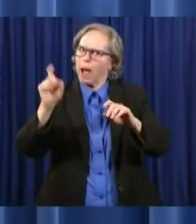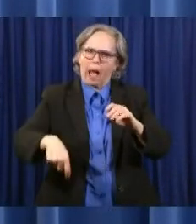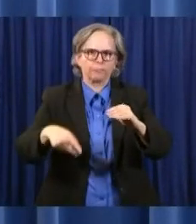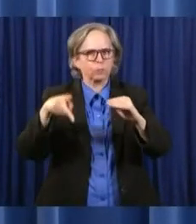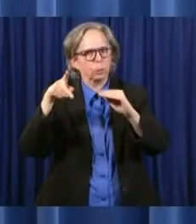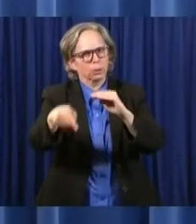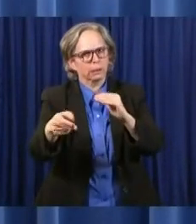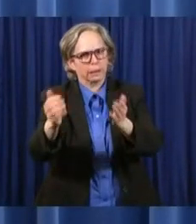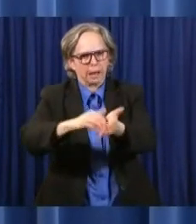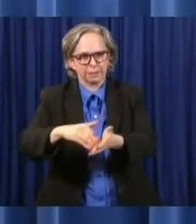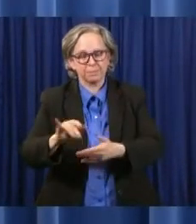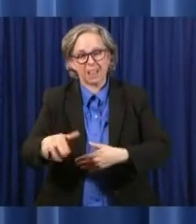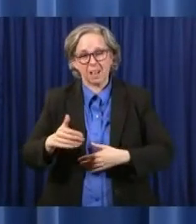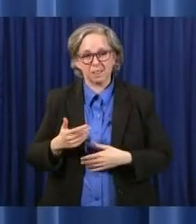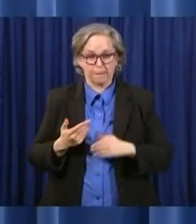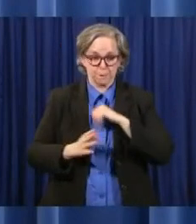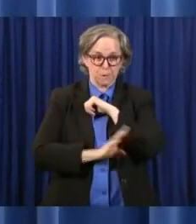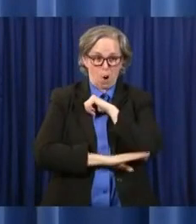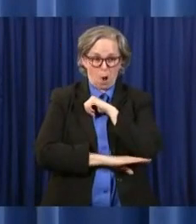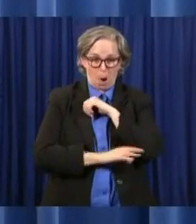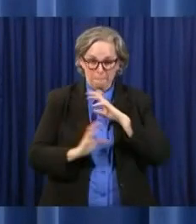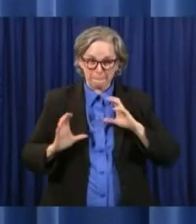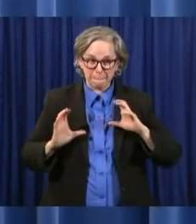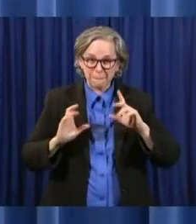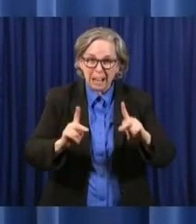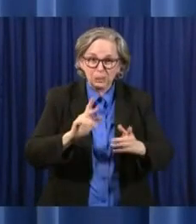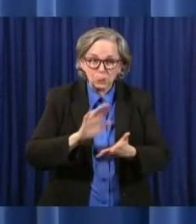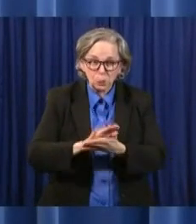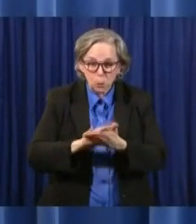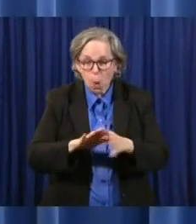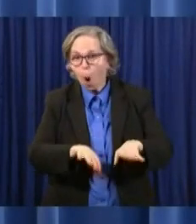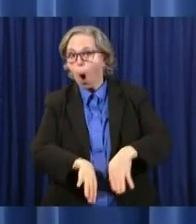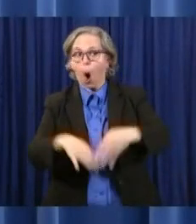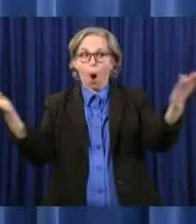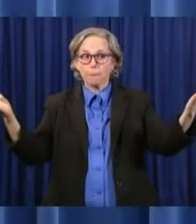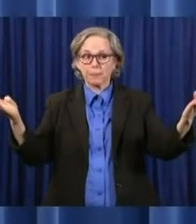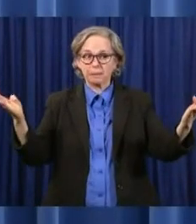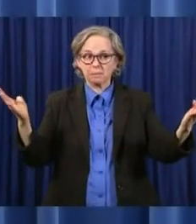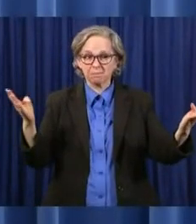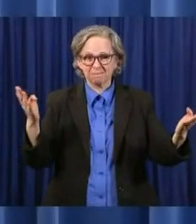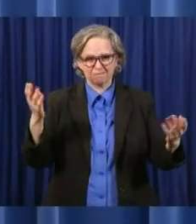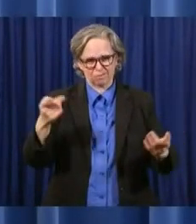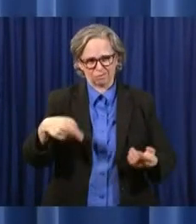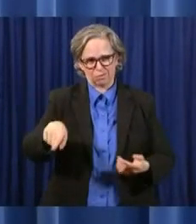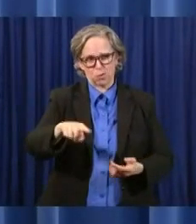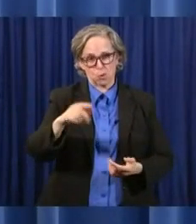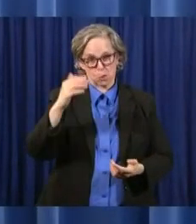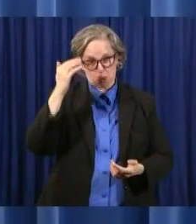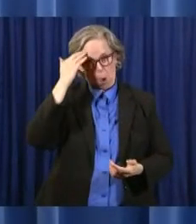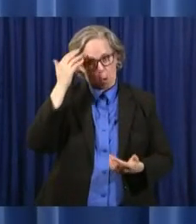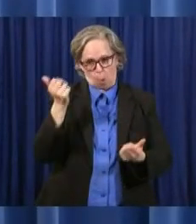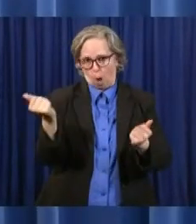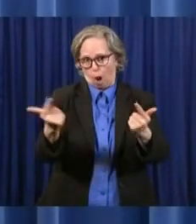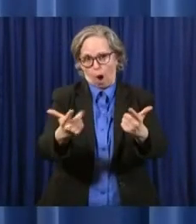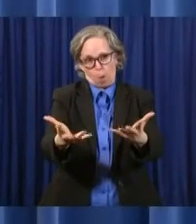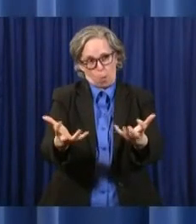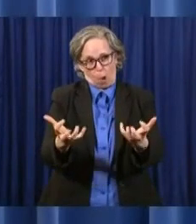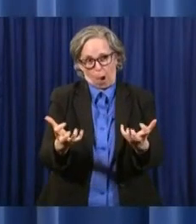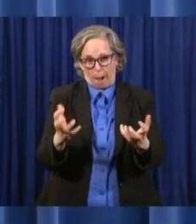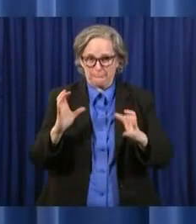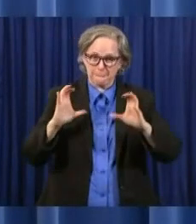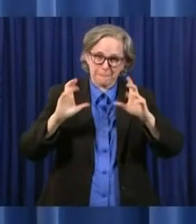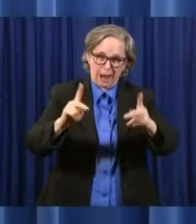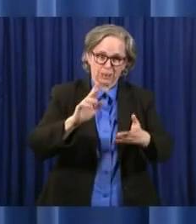as whether they're going back into the classroom, I think everyone would like to see schools back in session in August or whatever